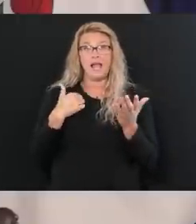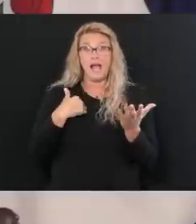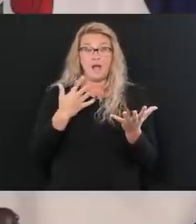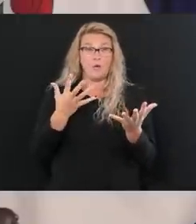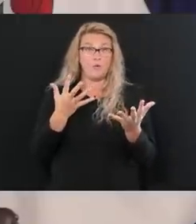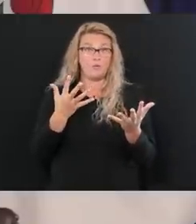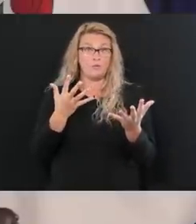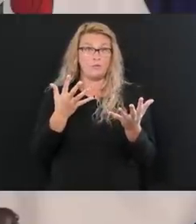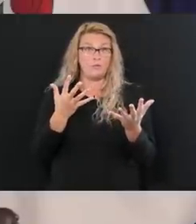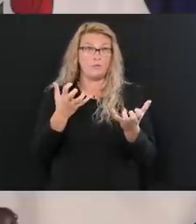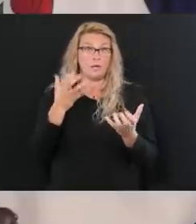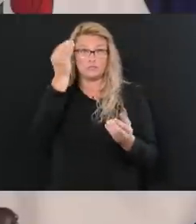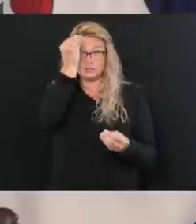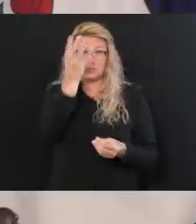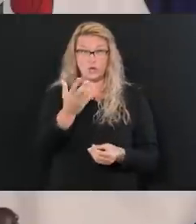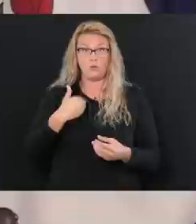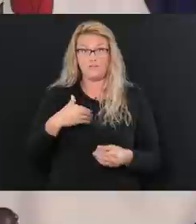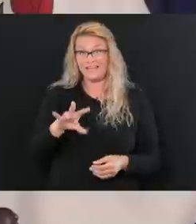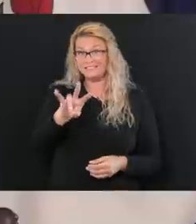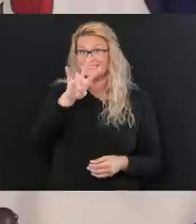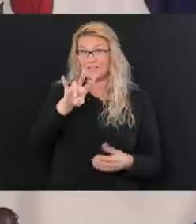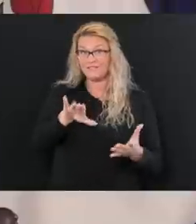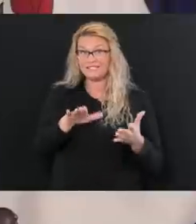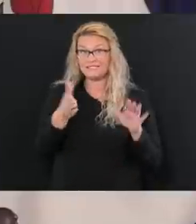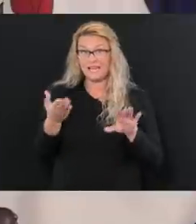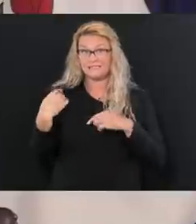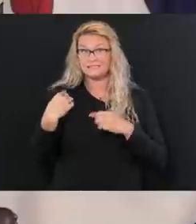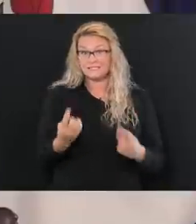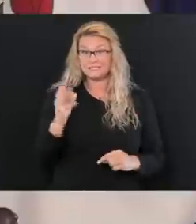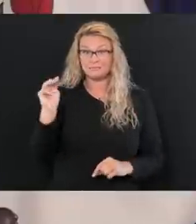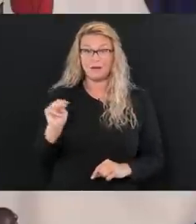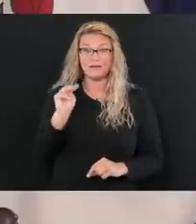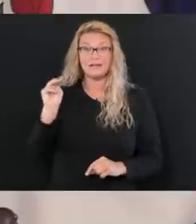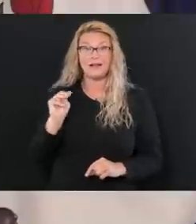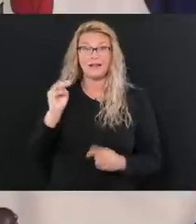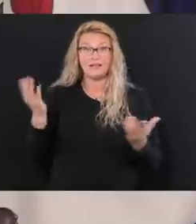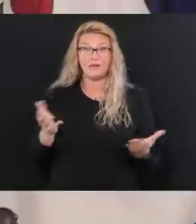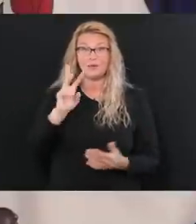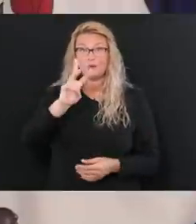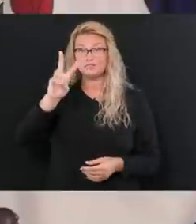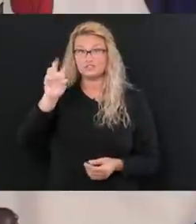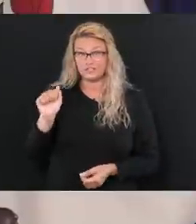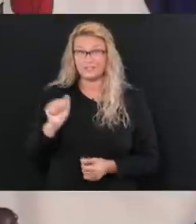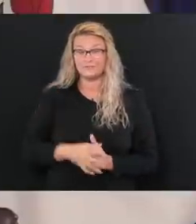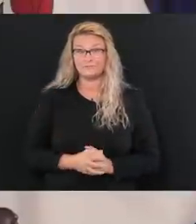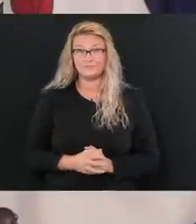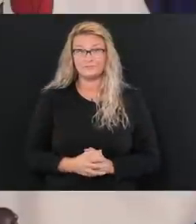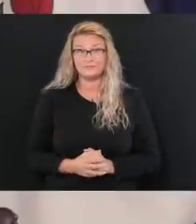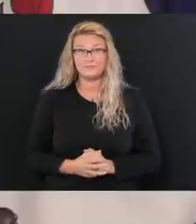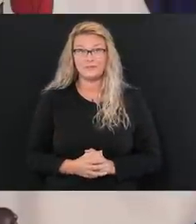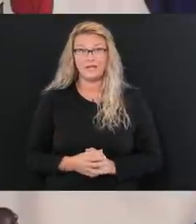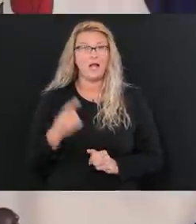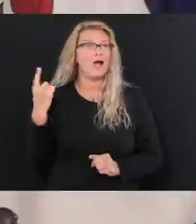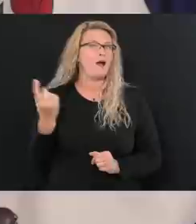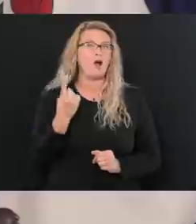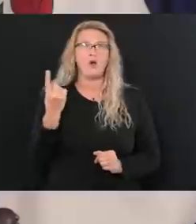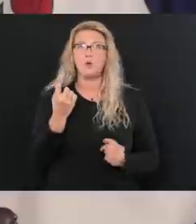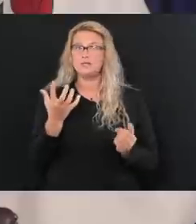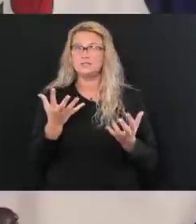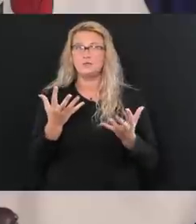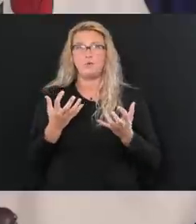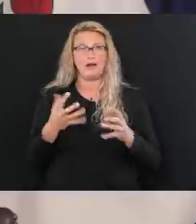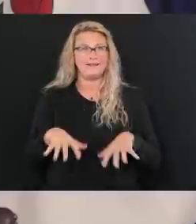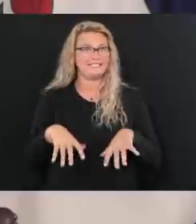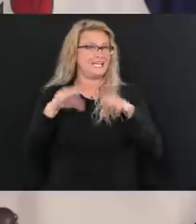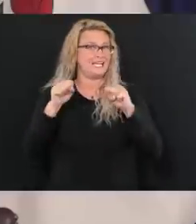have had seven additional deaths since Monday in West Virginia. You know, I always want us to take the